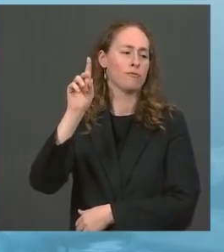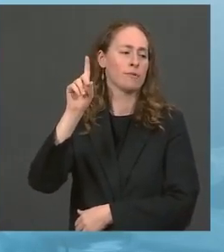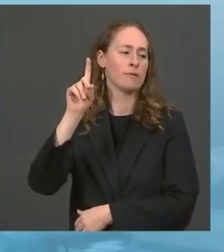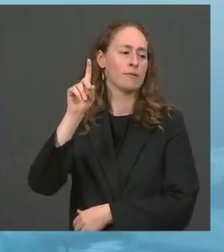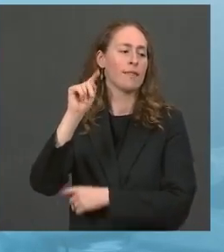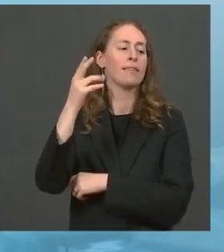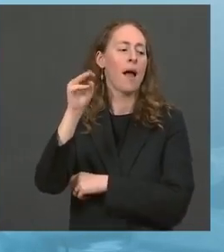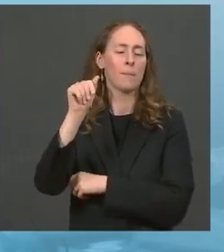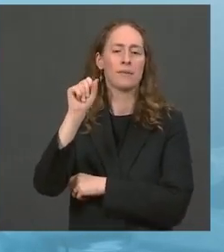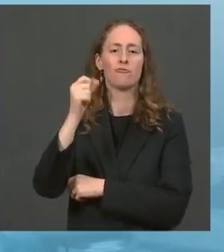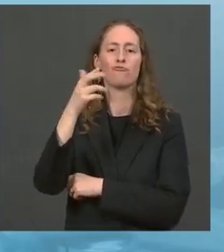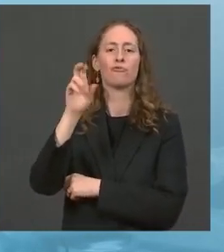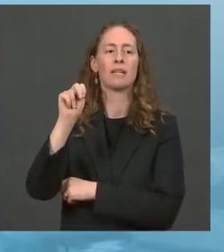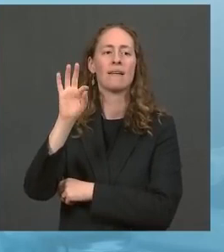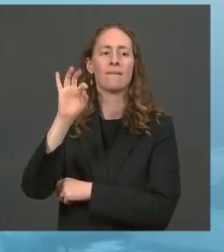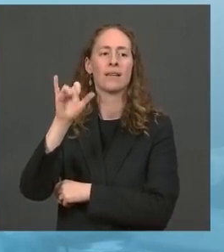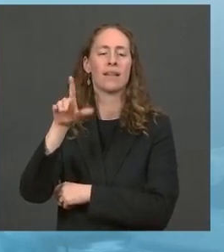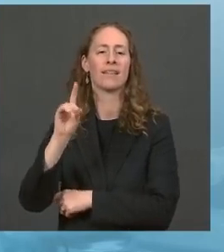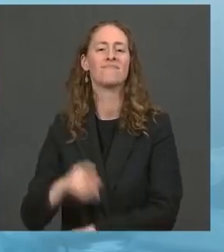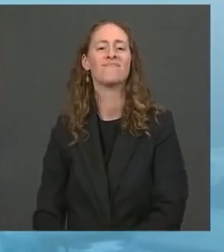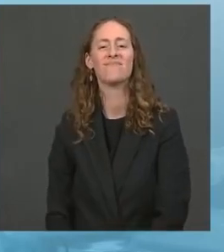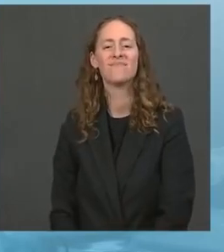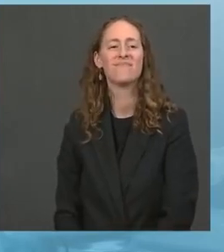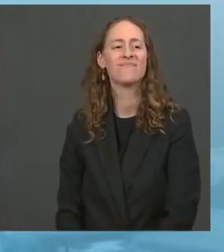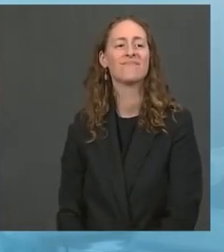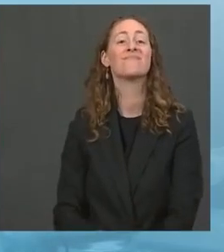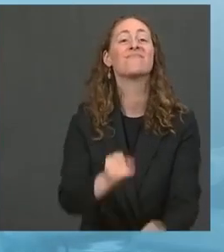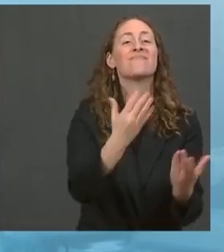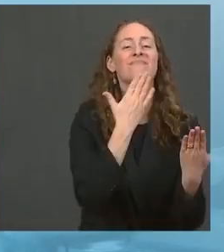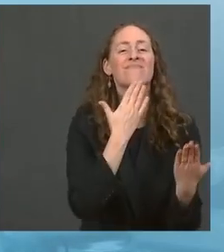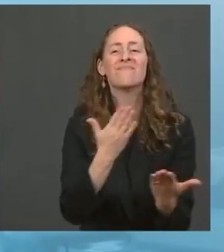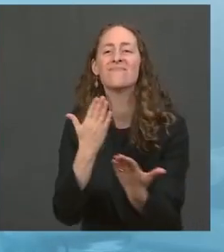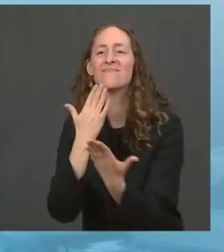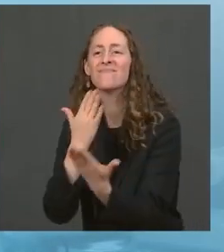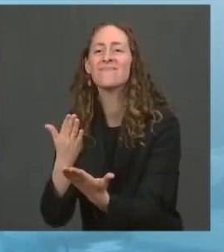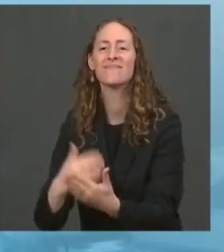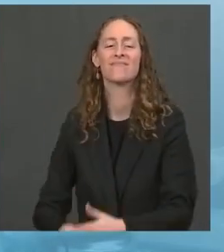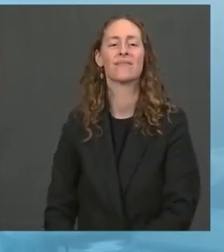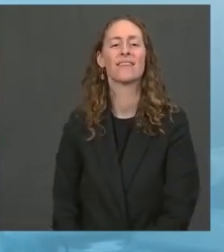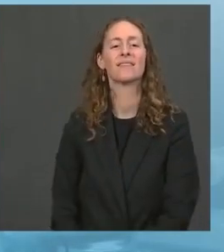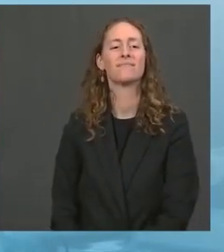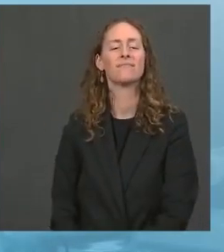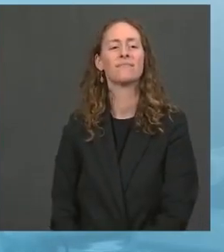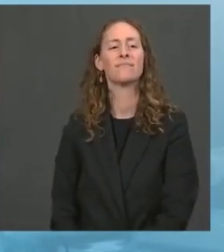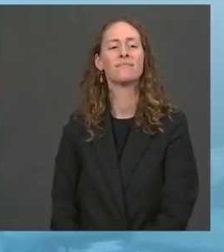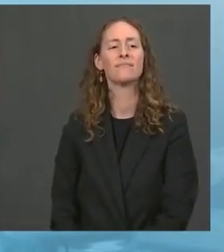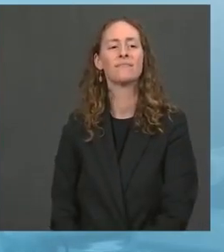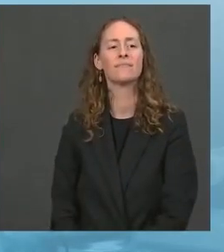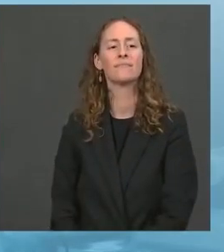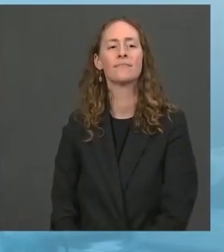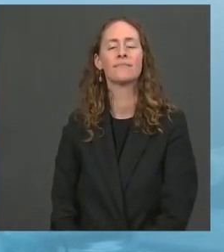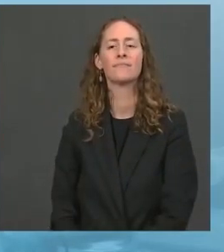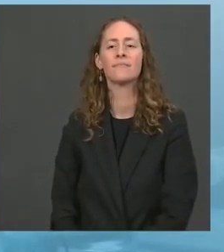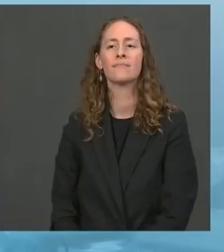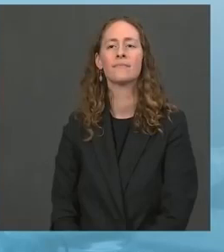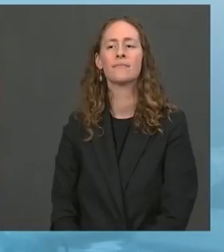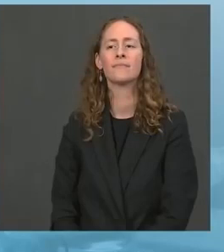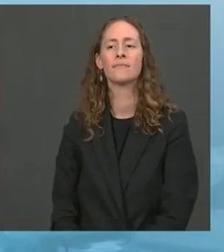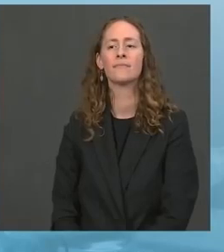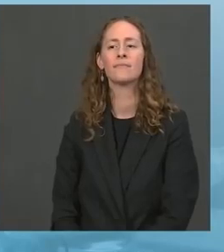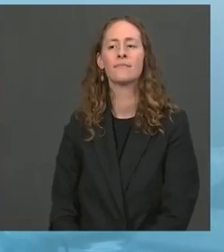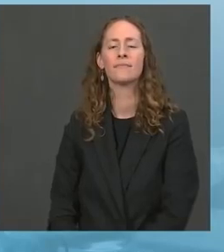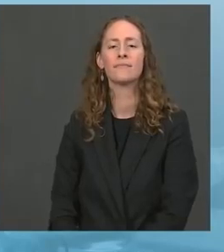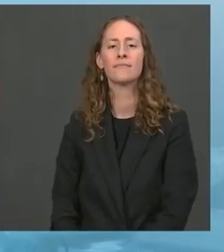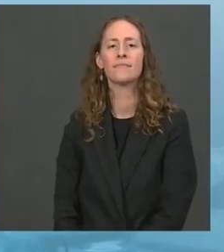thank everybody on the screen I can see here, without going to each one of you, for all you've done, continue to do. And I think you all know we